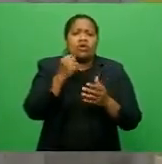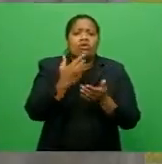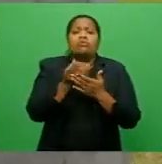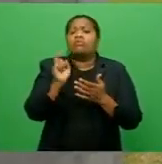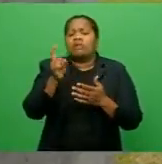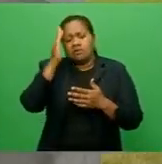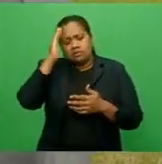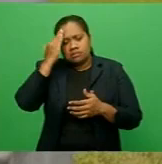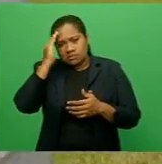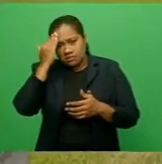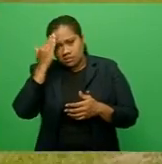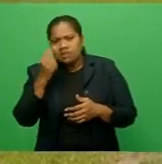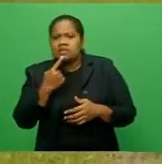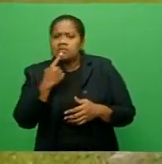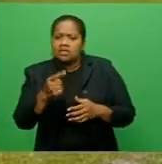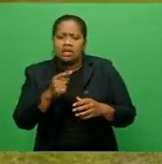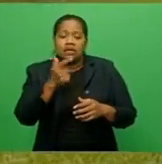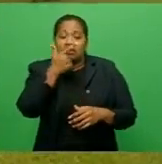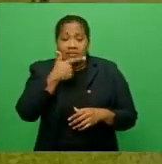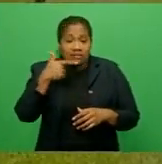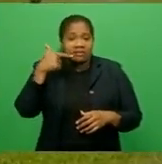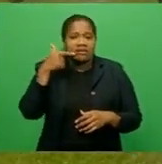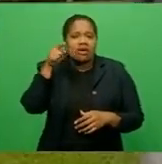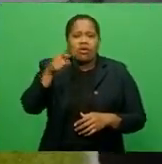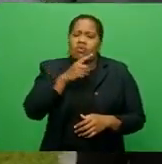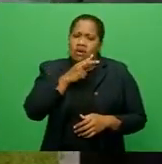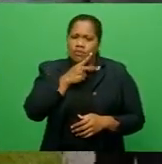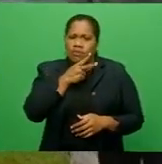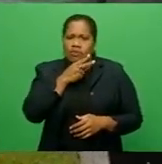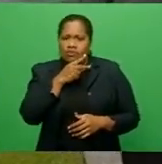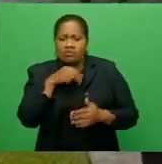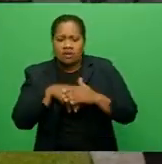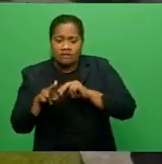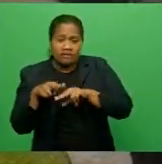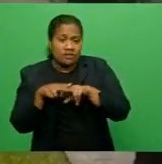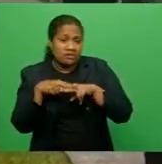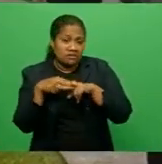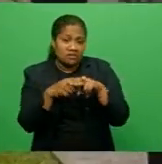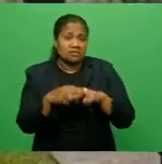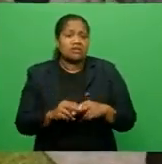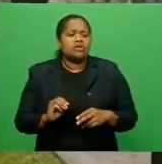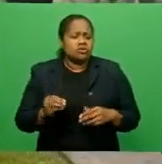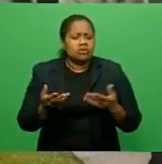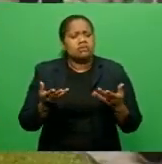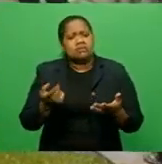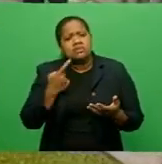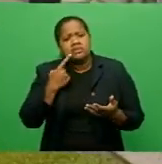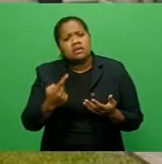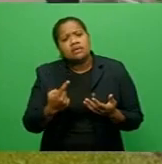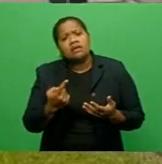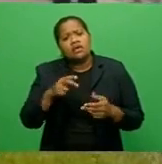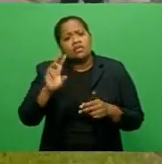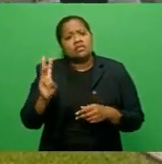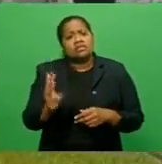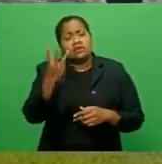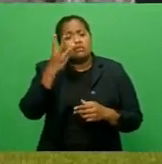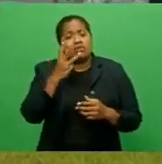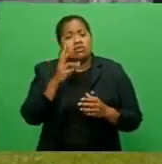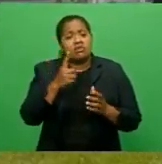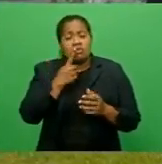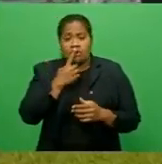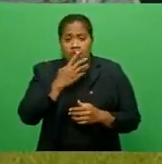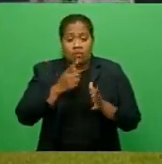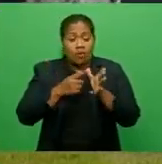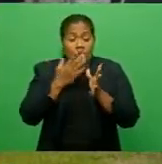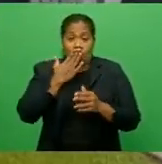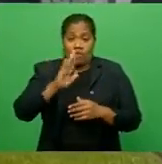page, saying that Geregere Tambuwa is a porn star in Fiji. It is also alleged that on 3rd August, he posted a live